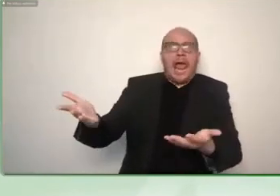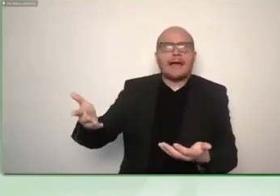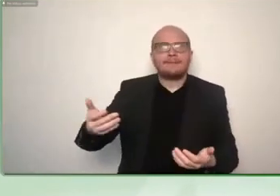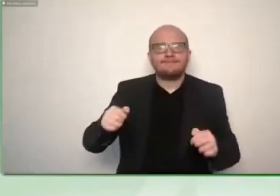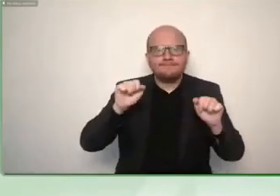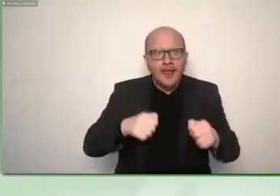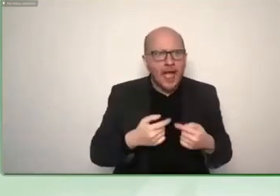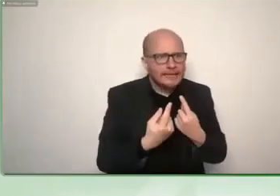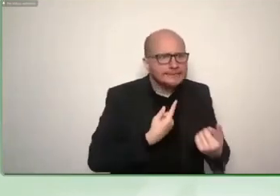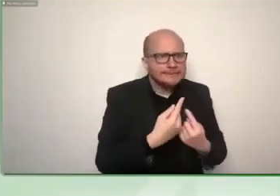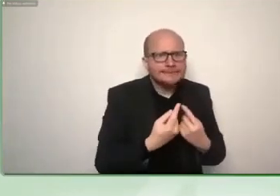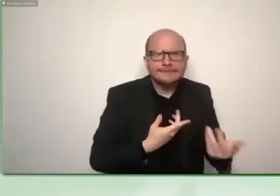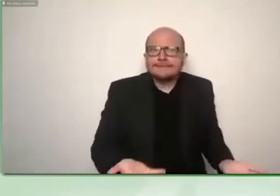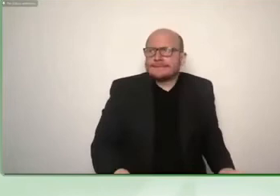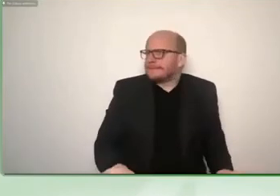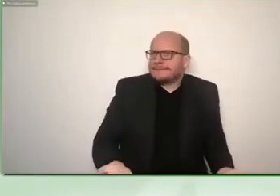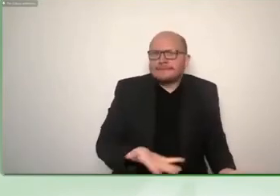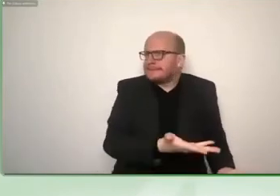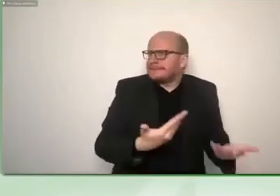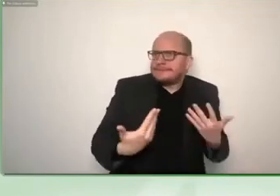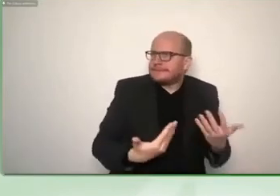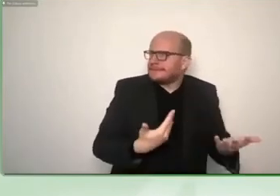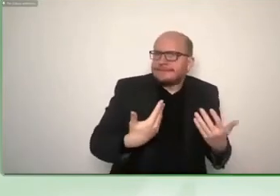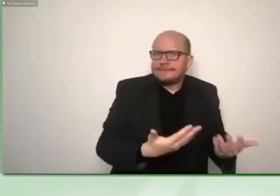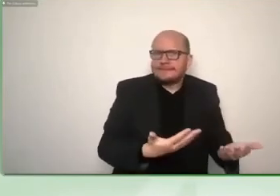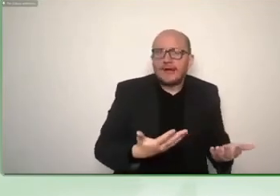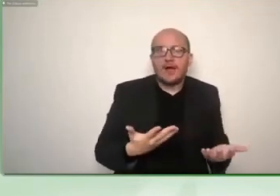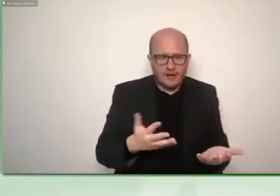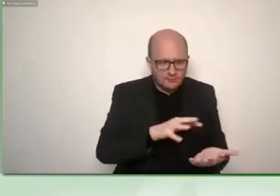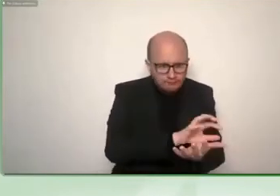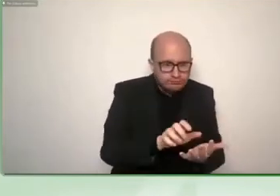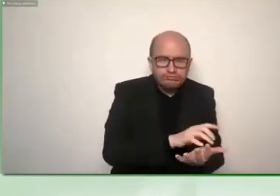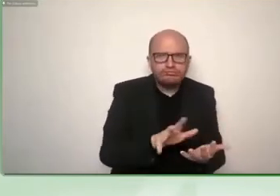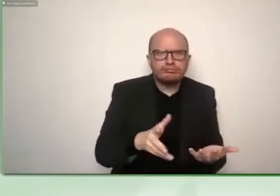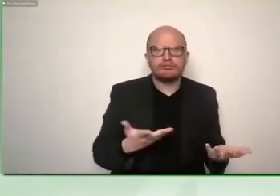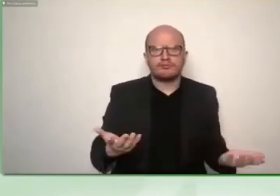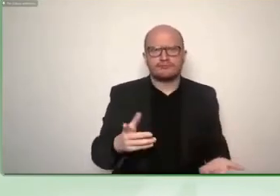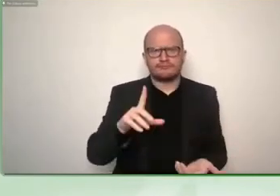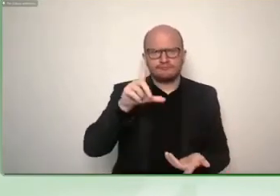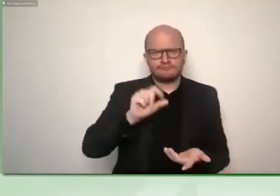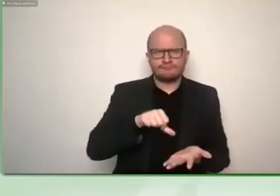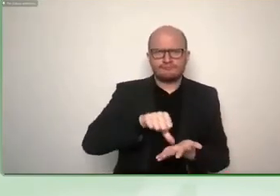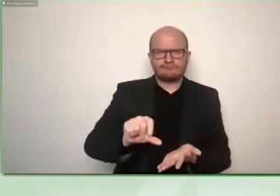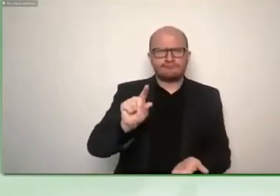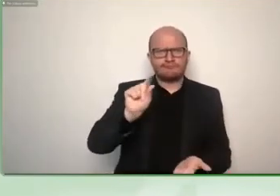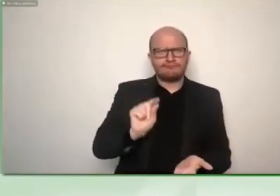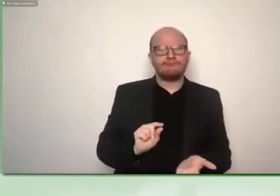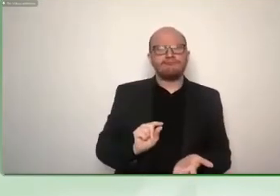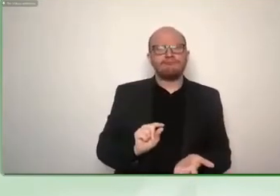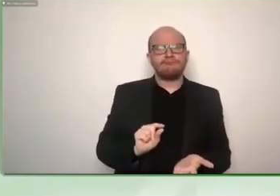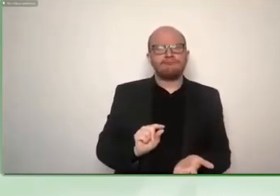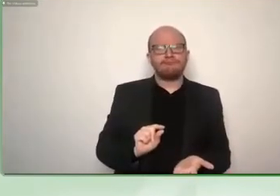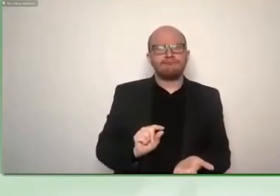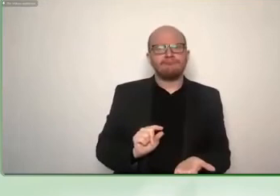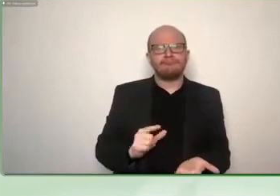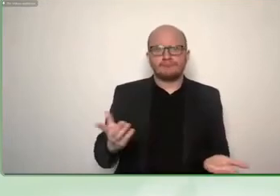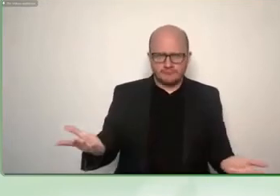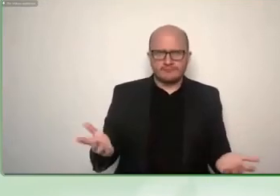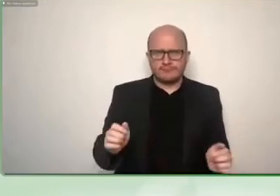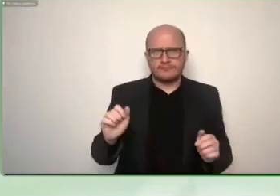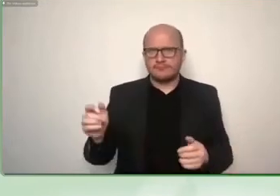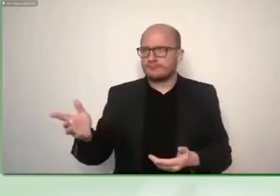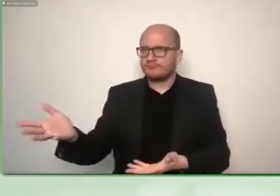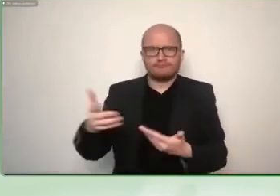that's practically for free this cotton gloves you can get it and there is also on the